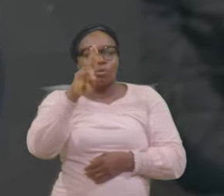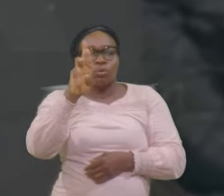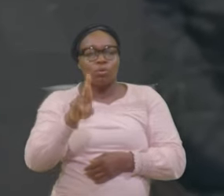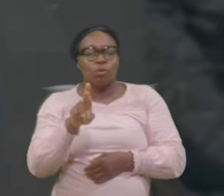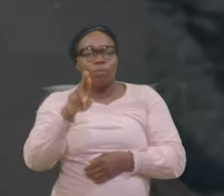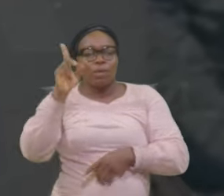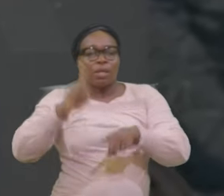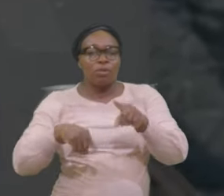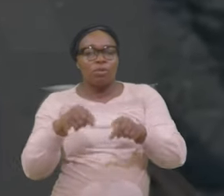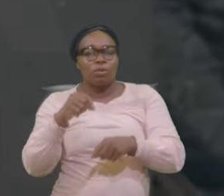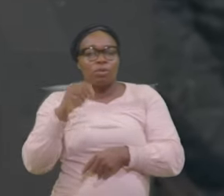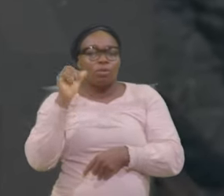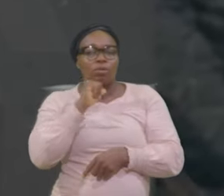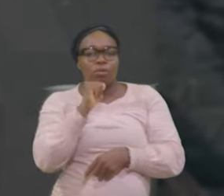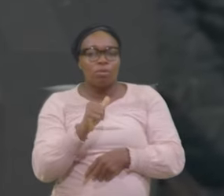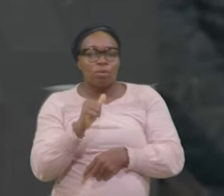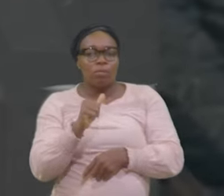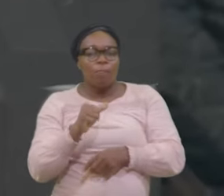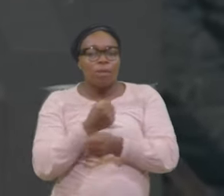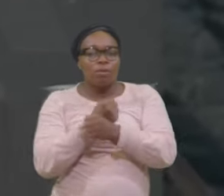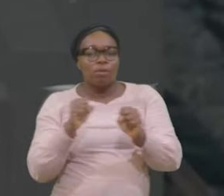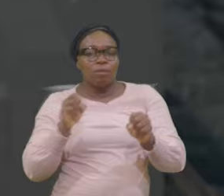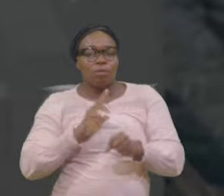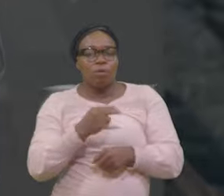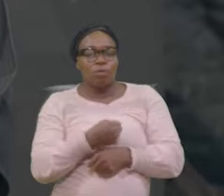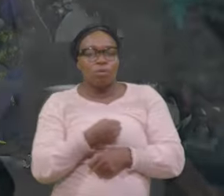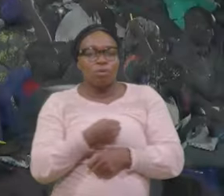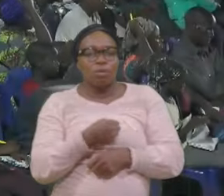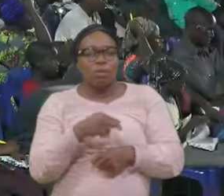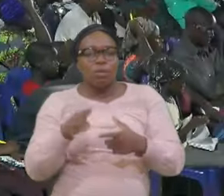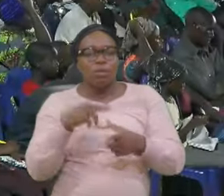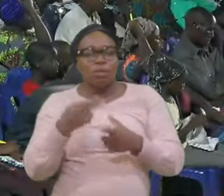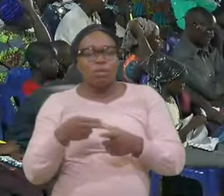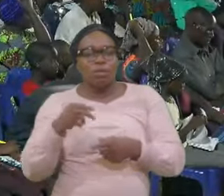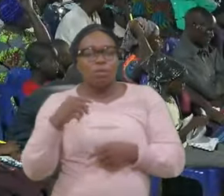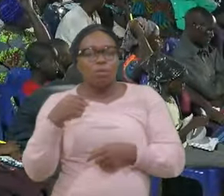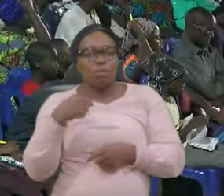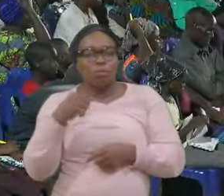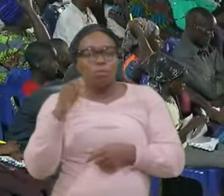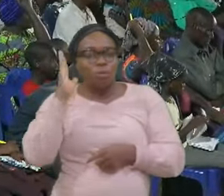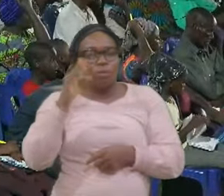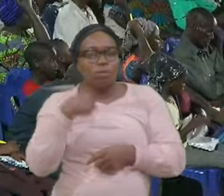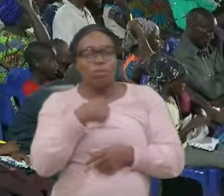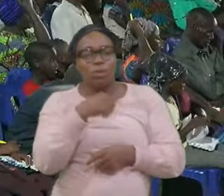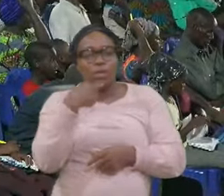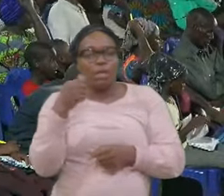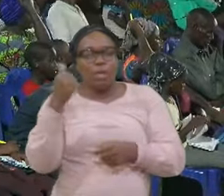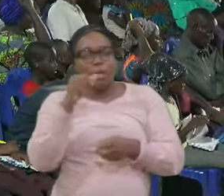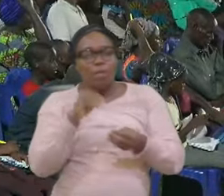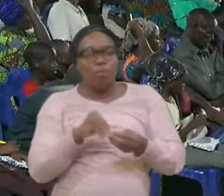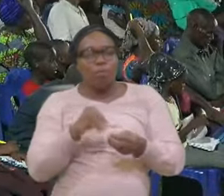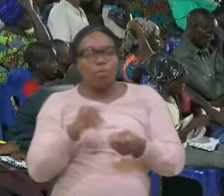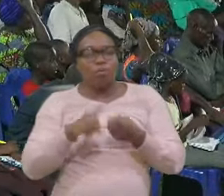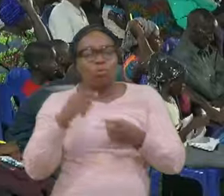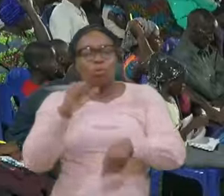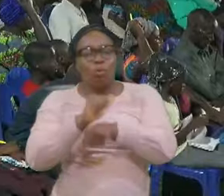Upon Horses Neither Will we Say Anymore To the Work Of our